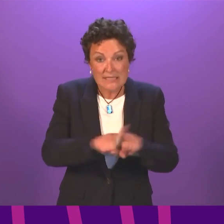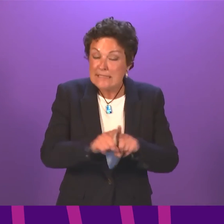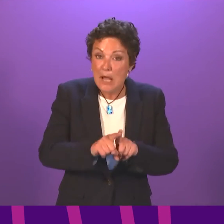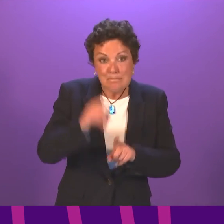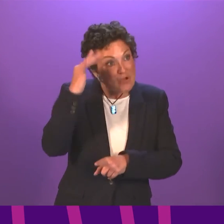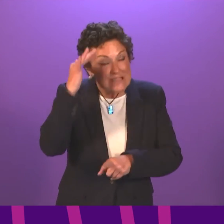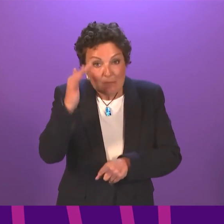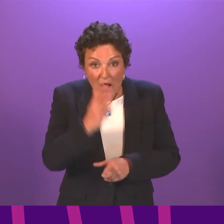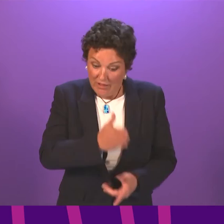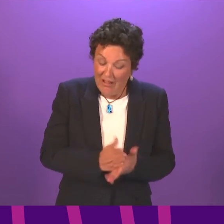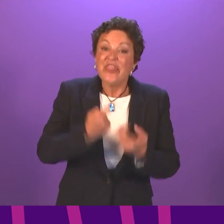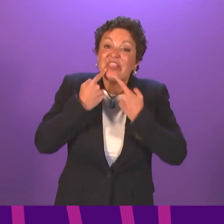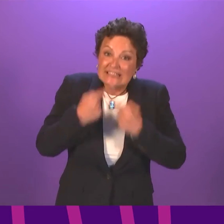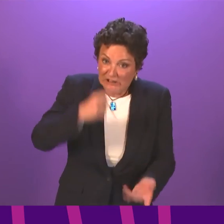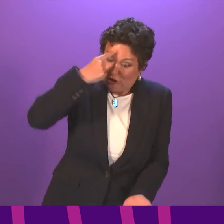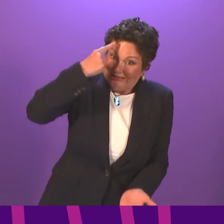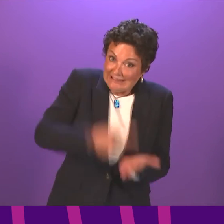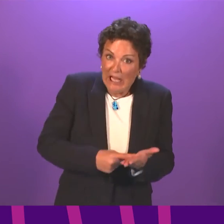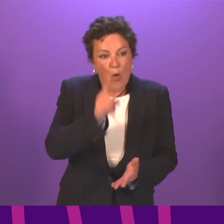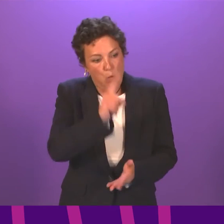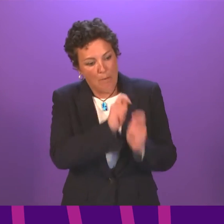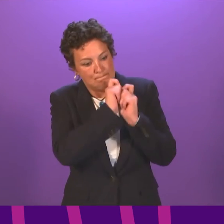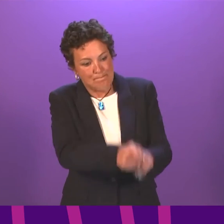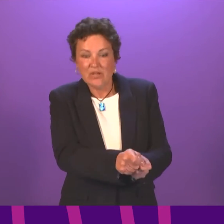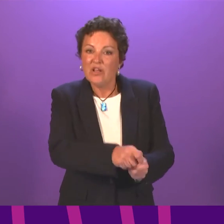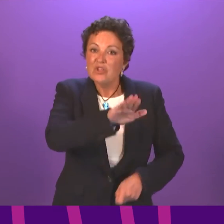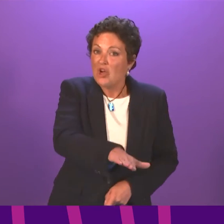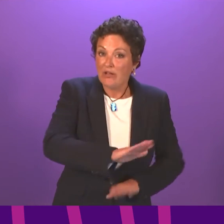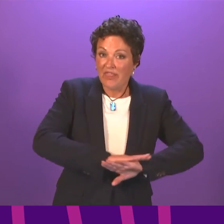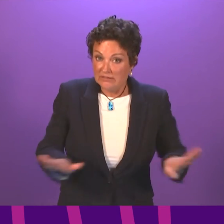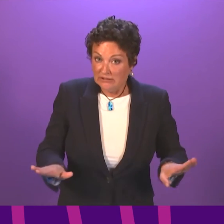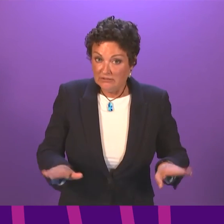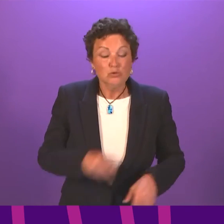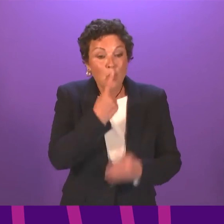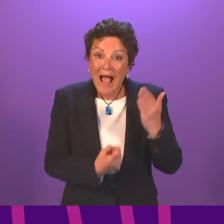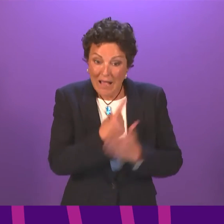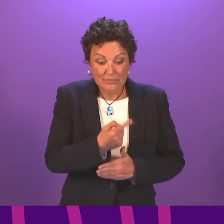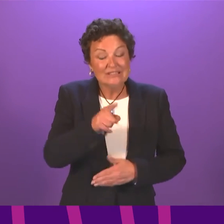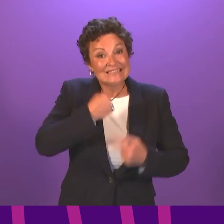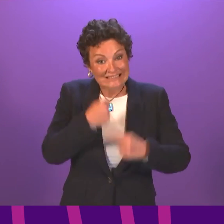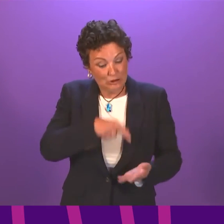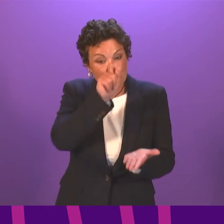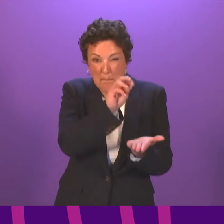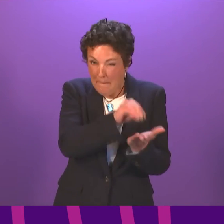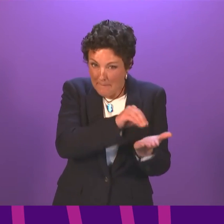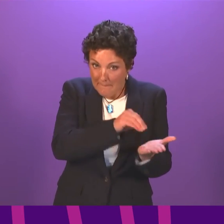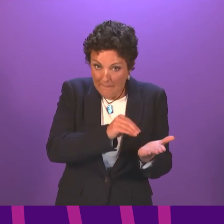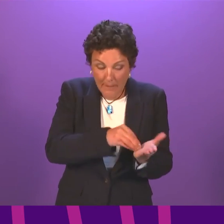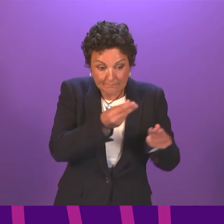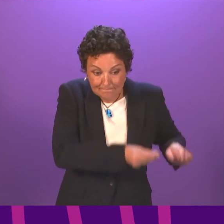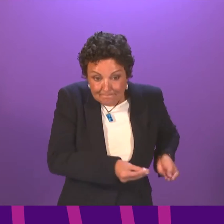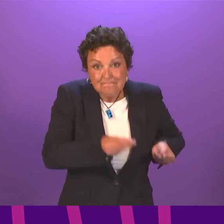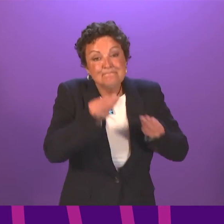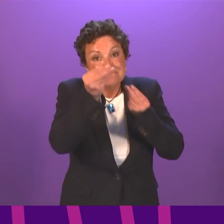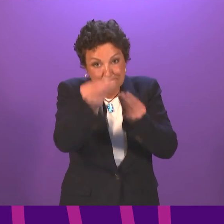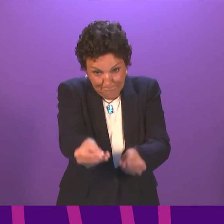that determines the grade. then provisional grades are submitted to the SQE. The SQE are not involved in that